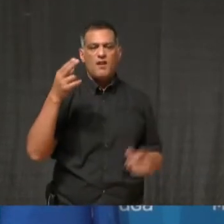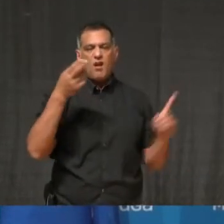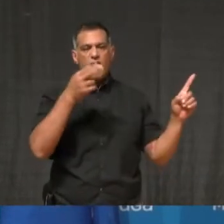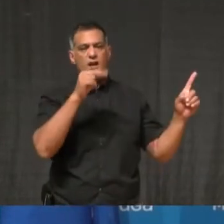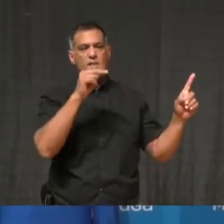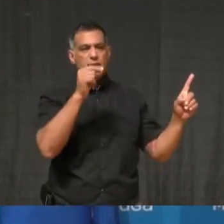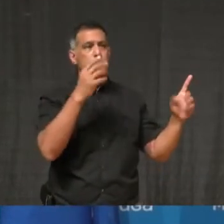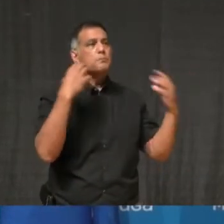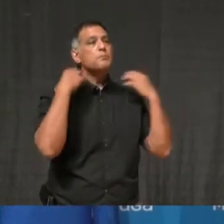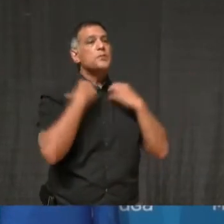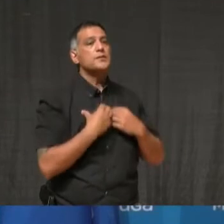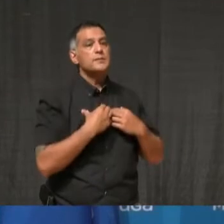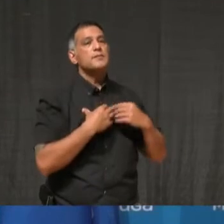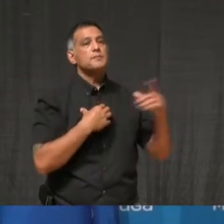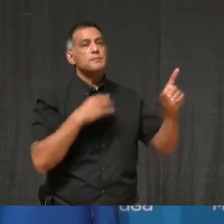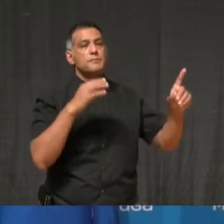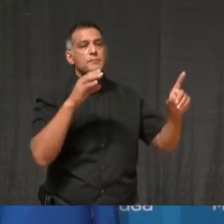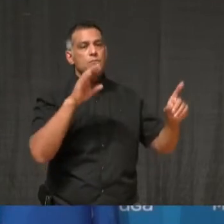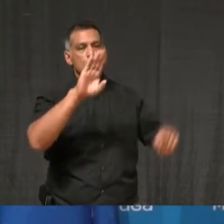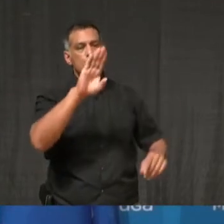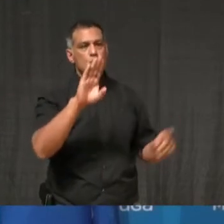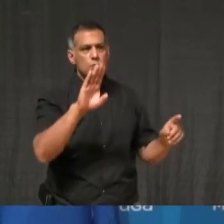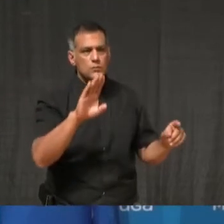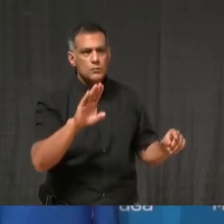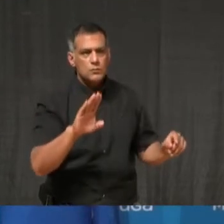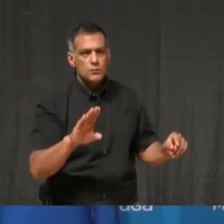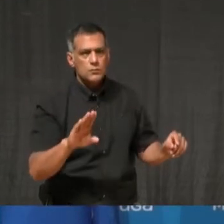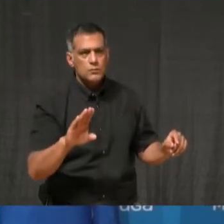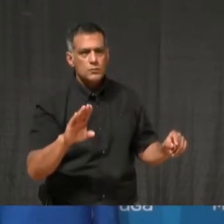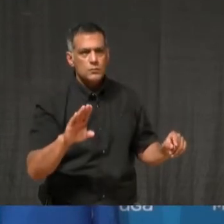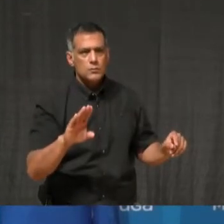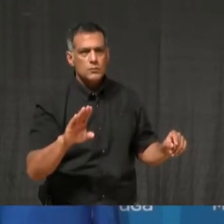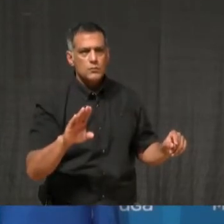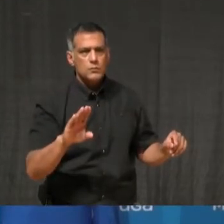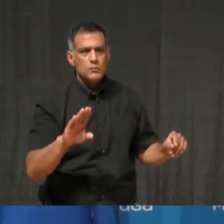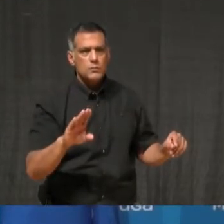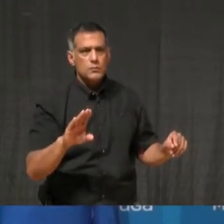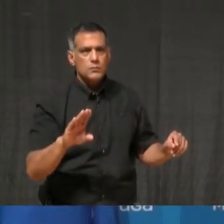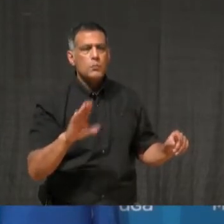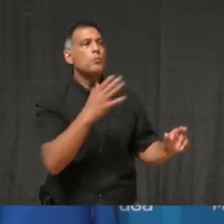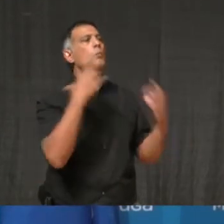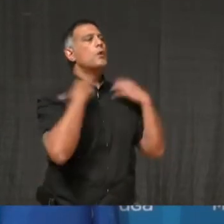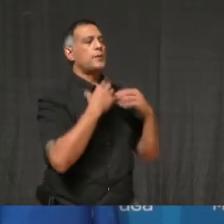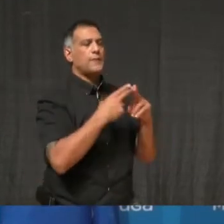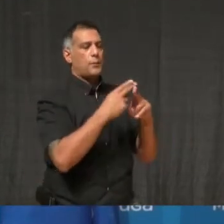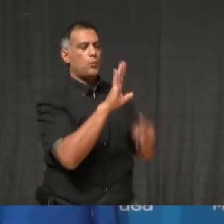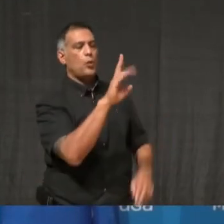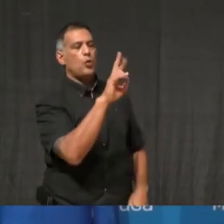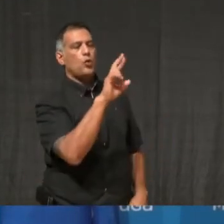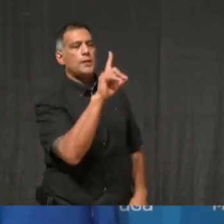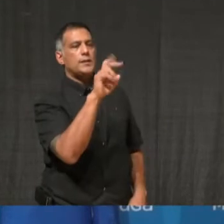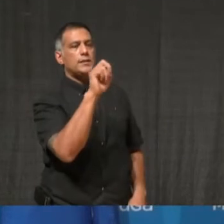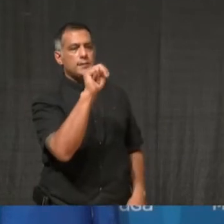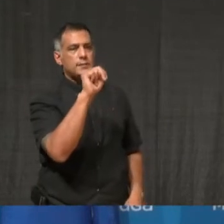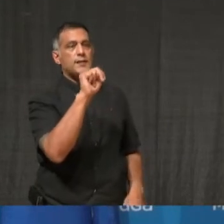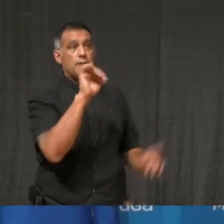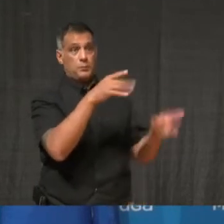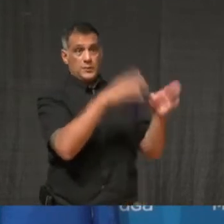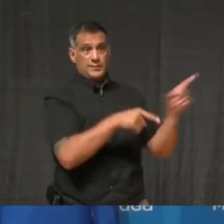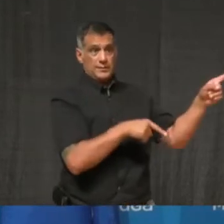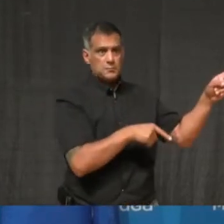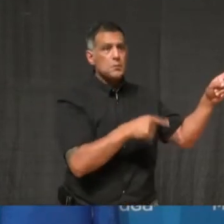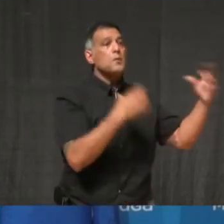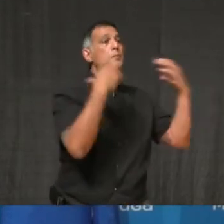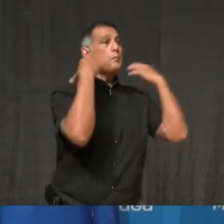welcomes people from all regions at all times, as does Burlington, and their case numbers have not been shifting dramatically. And